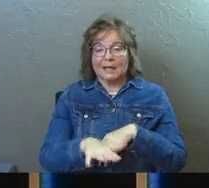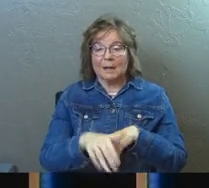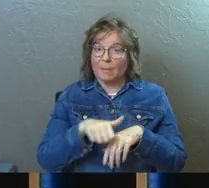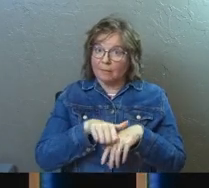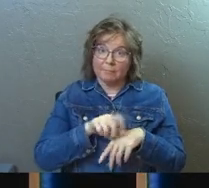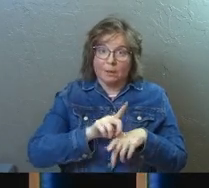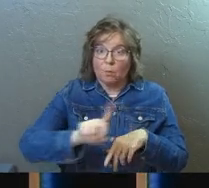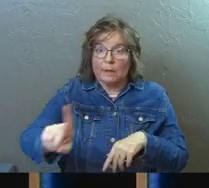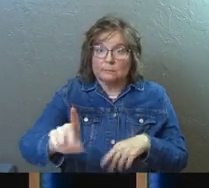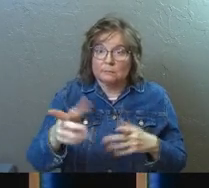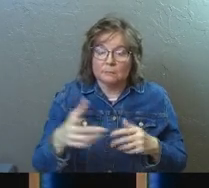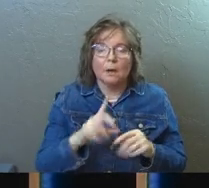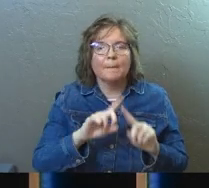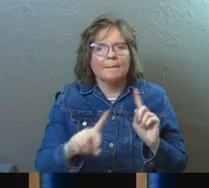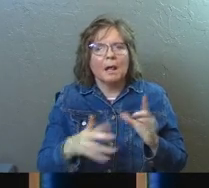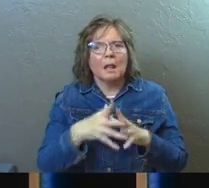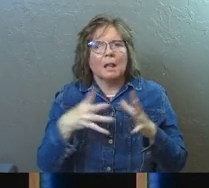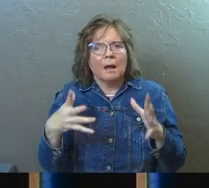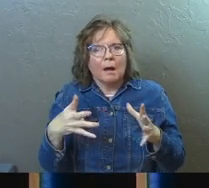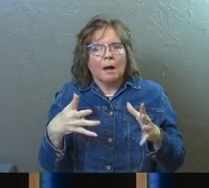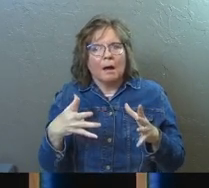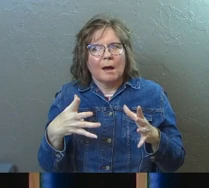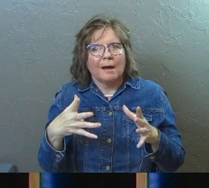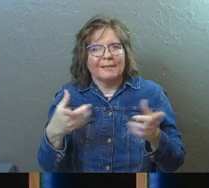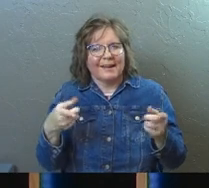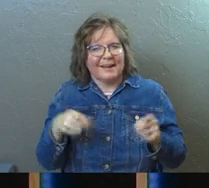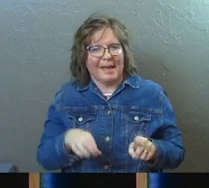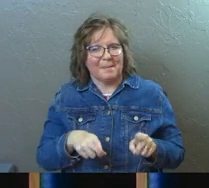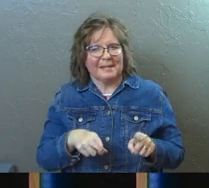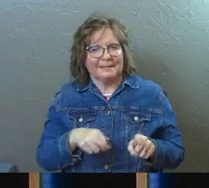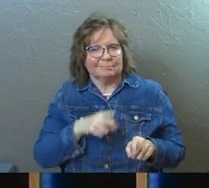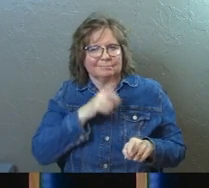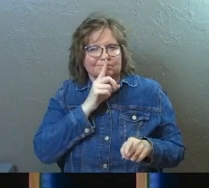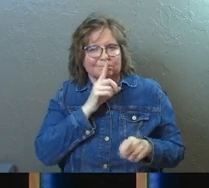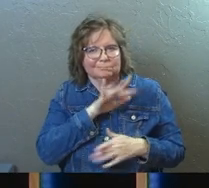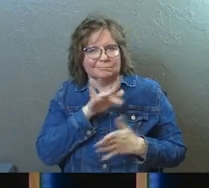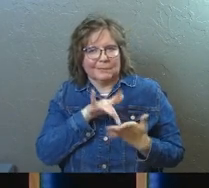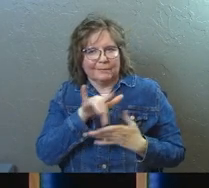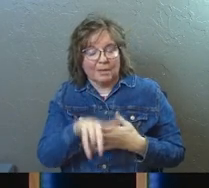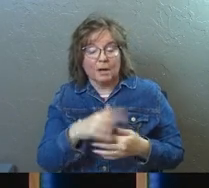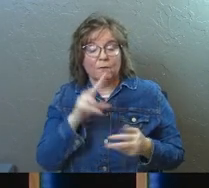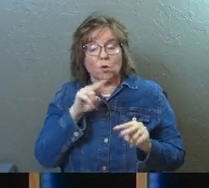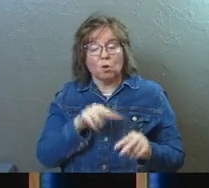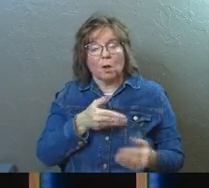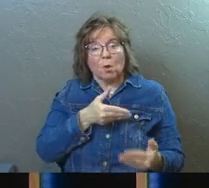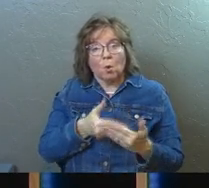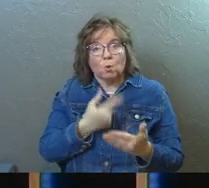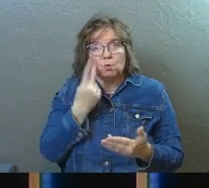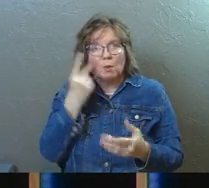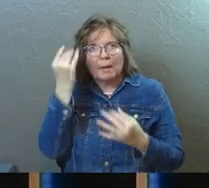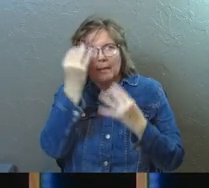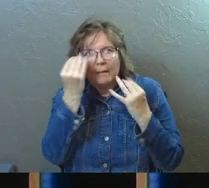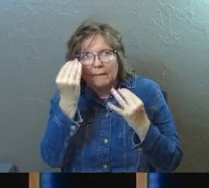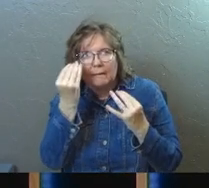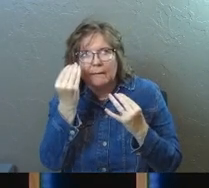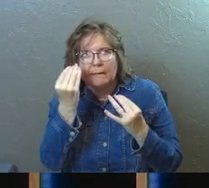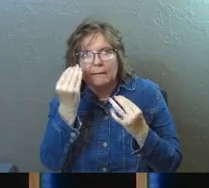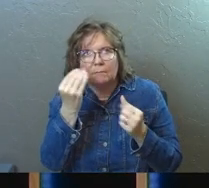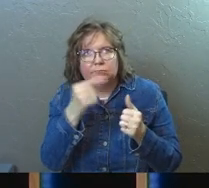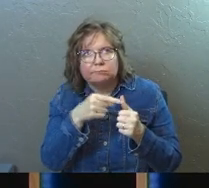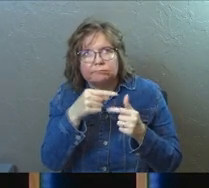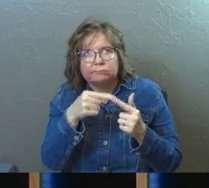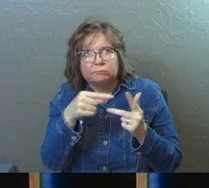out and they went, but there's a whole lot that happened in the midst of that. If you look at it closely, and you think it through